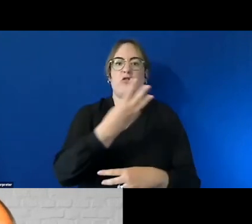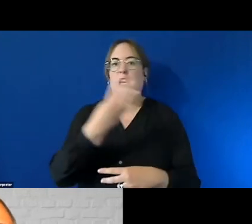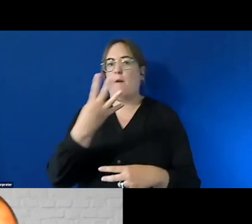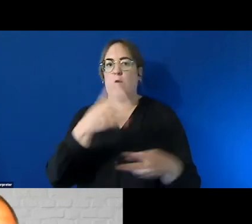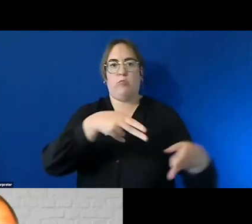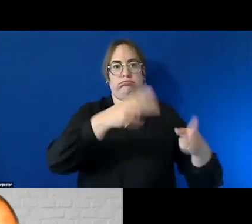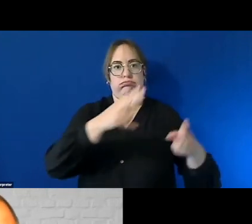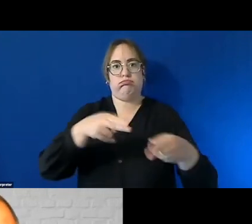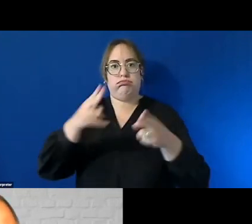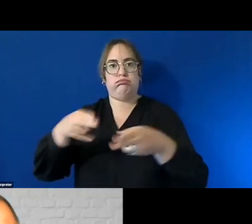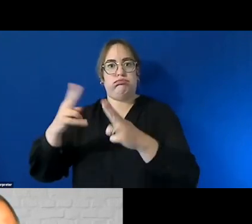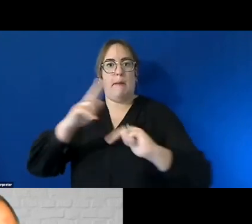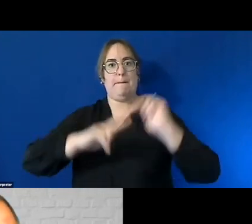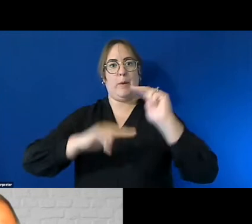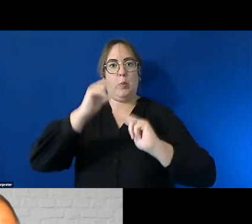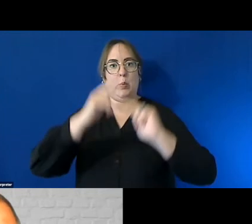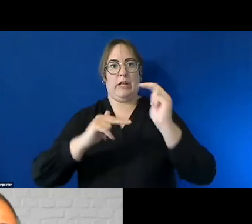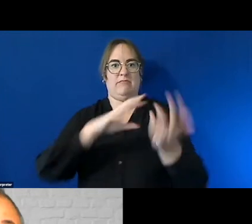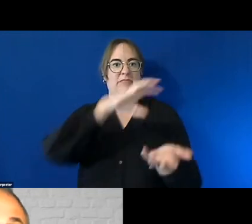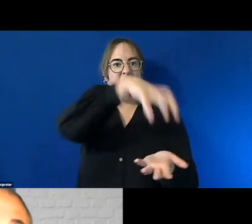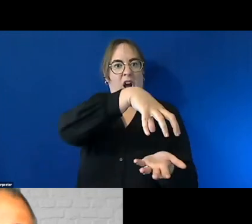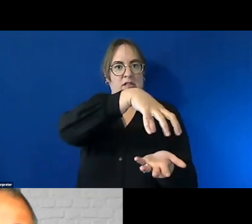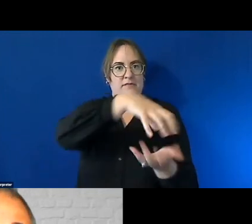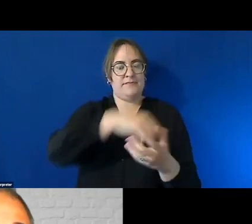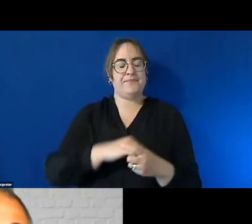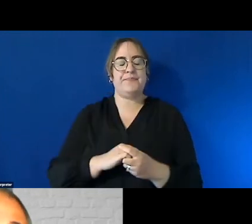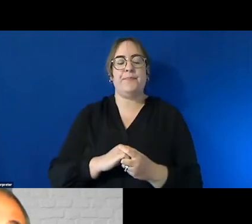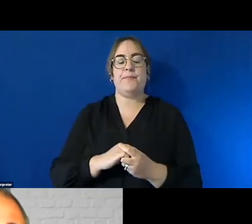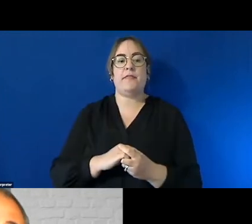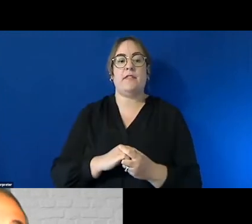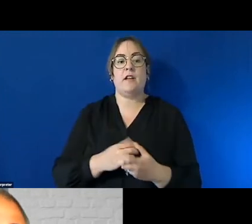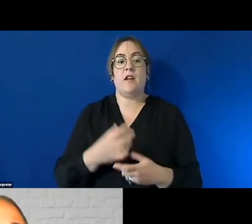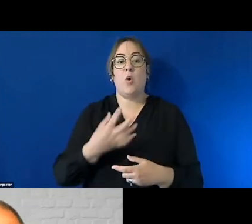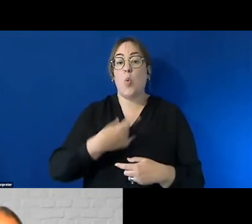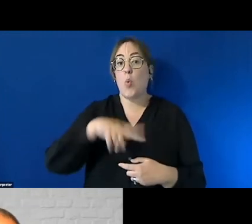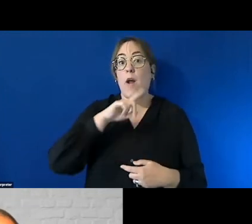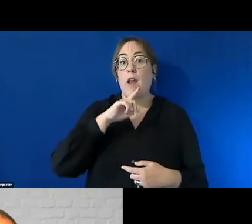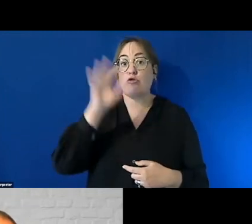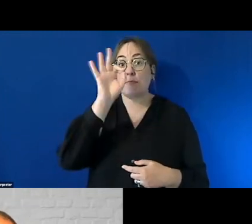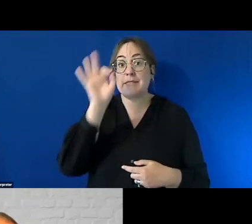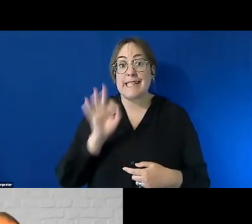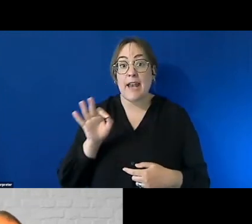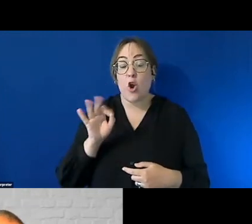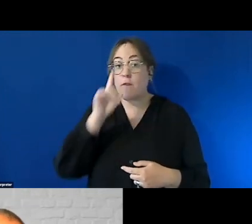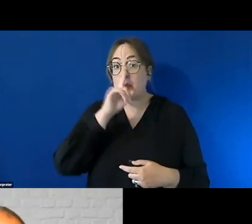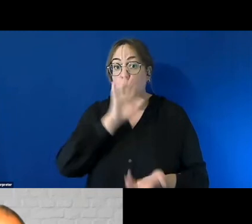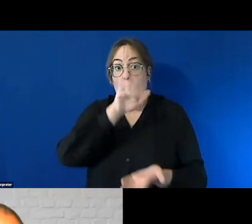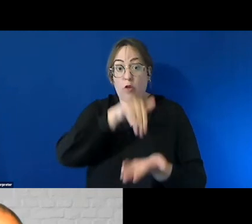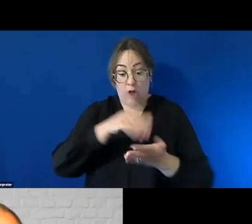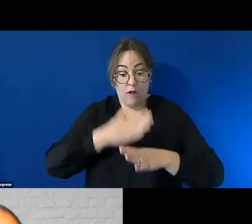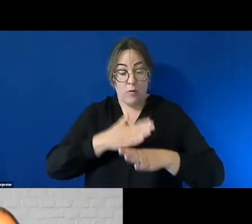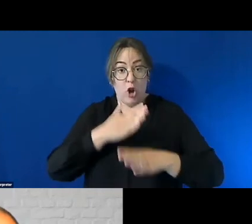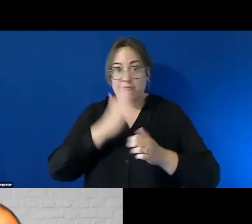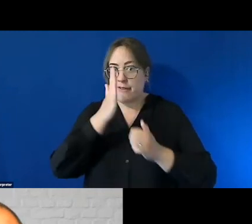and you've got to remember 100 of our supported employees came with no experience so they'd never done anything